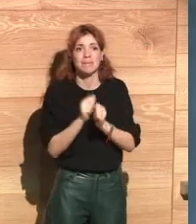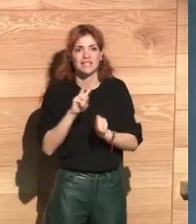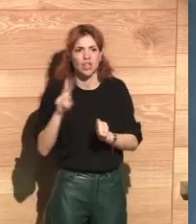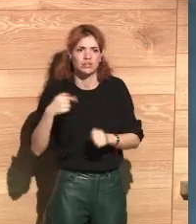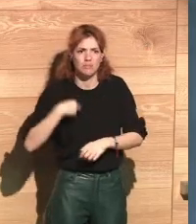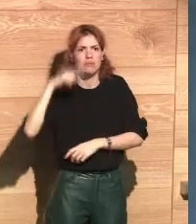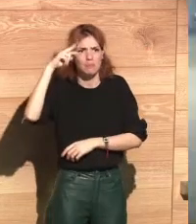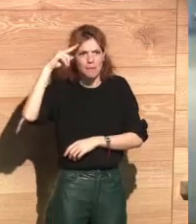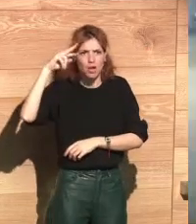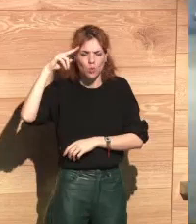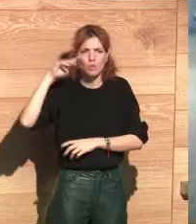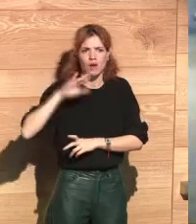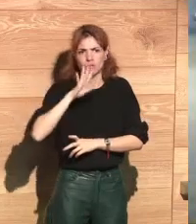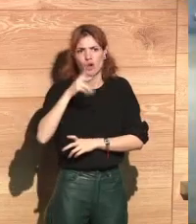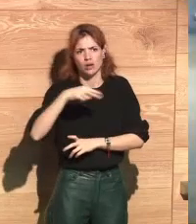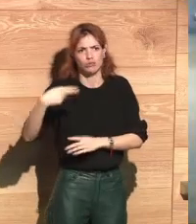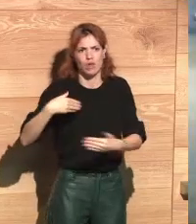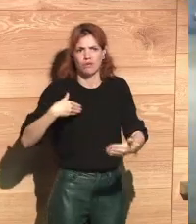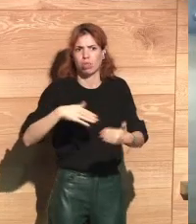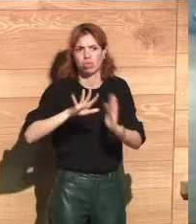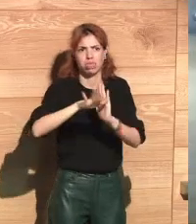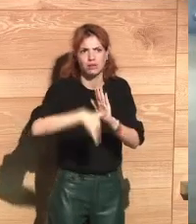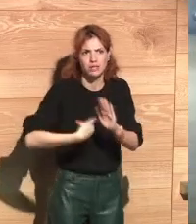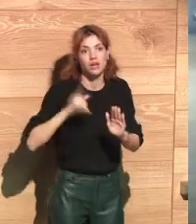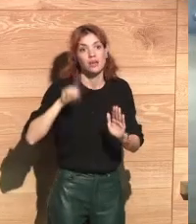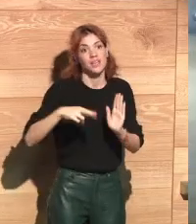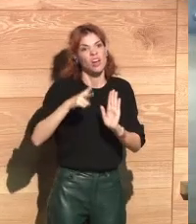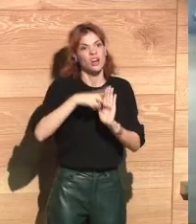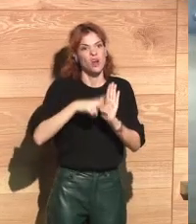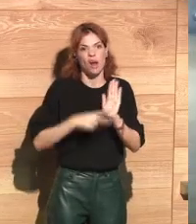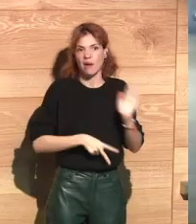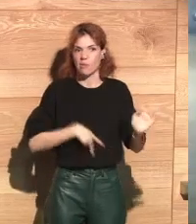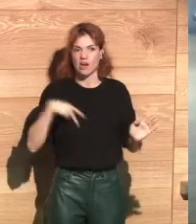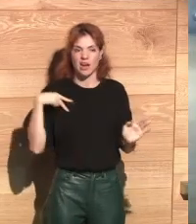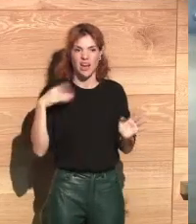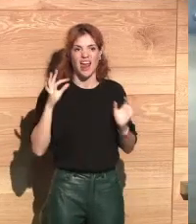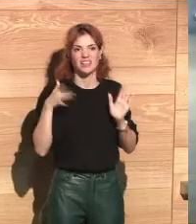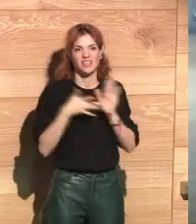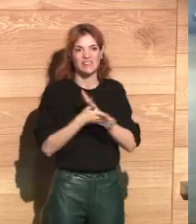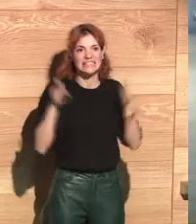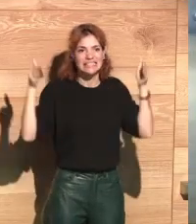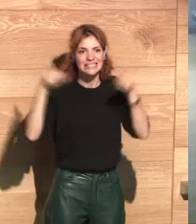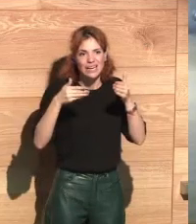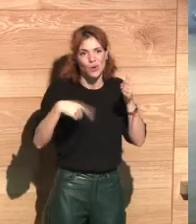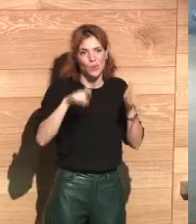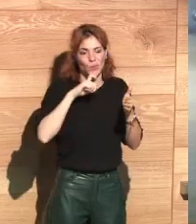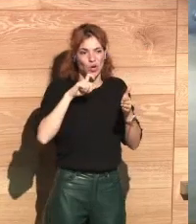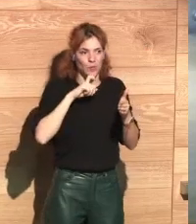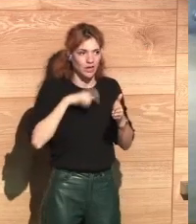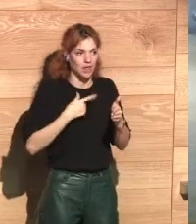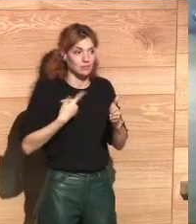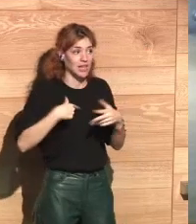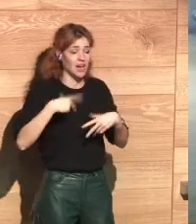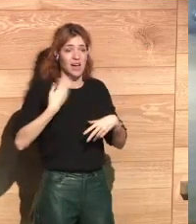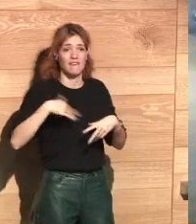And this is something that really worries me. Beyond the fact that obviously this is a global